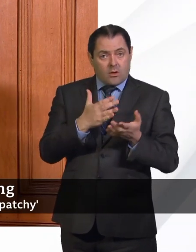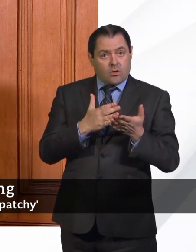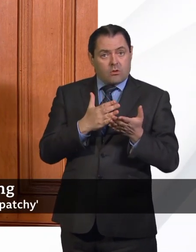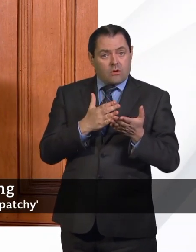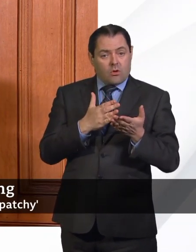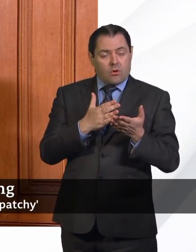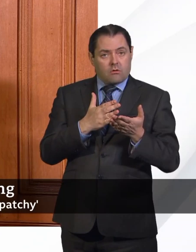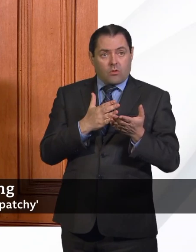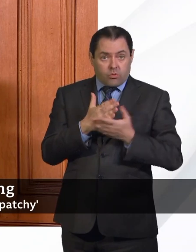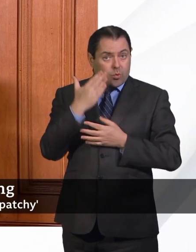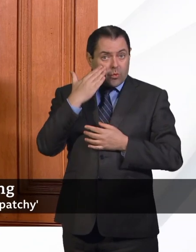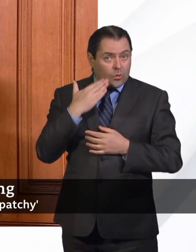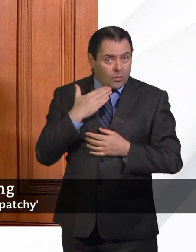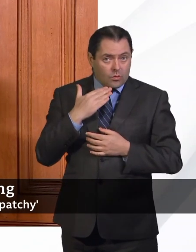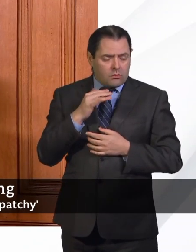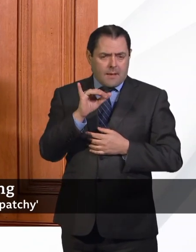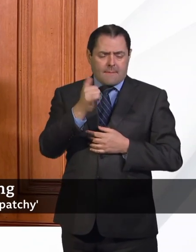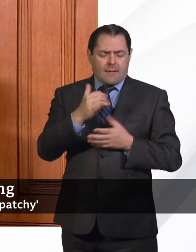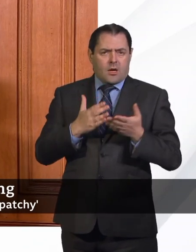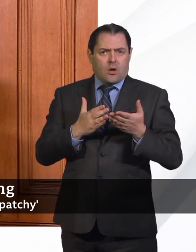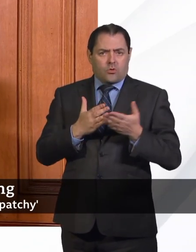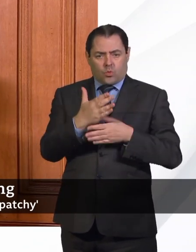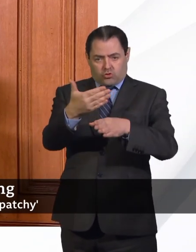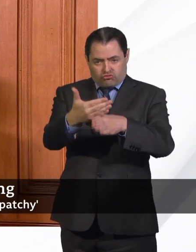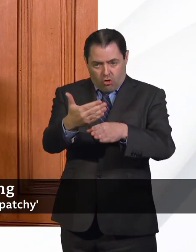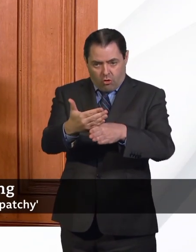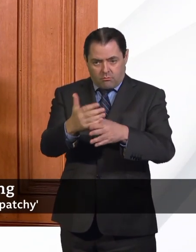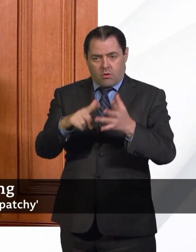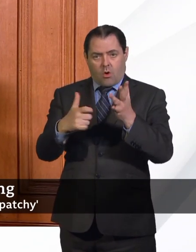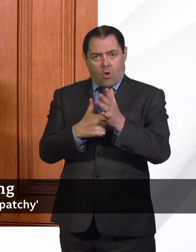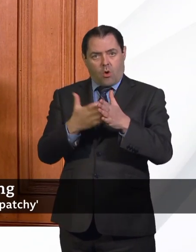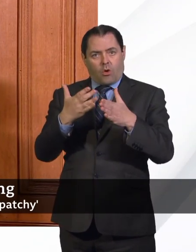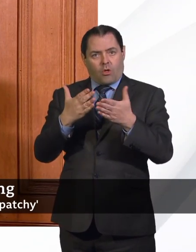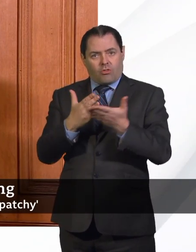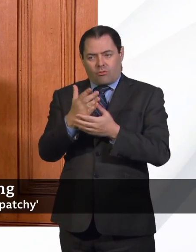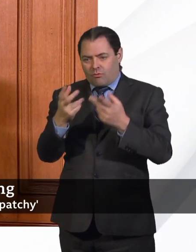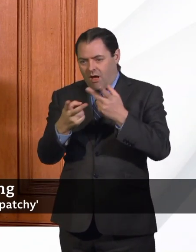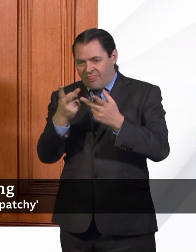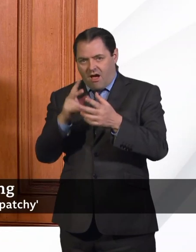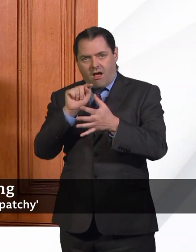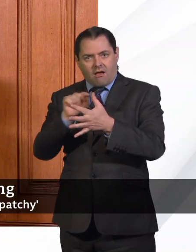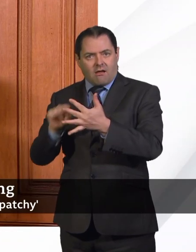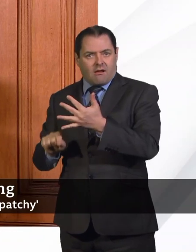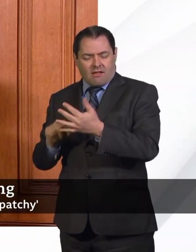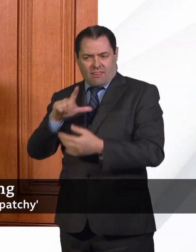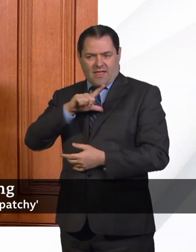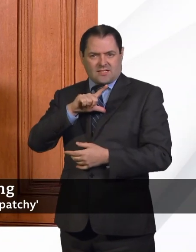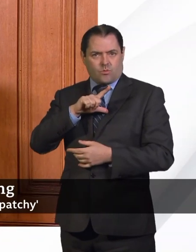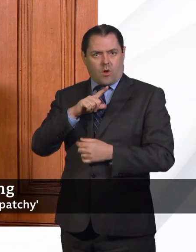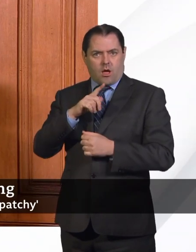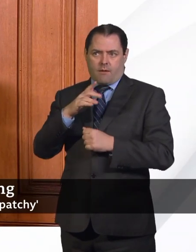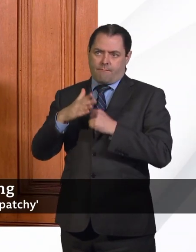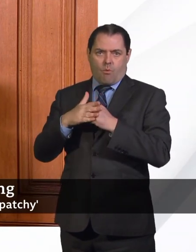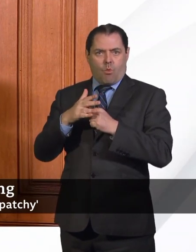Exactly as you say, it may be related to their occupation or to other reasons why they might be a higher level of exposure.